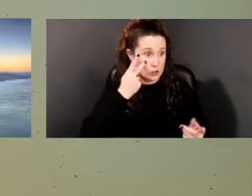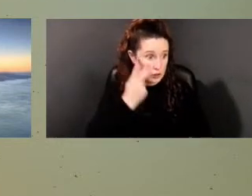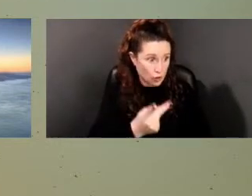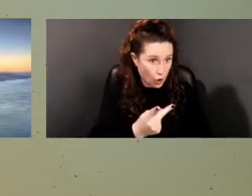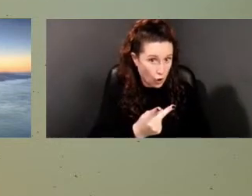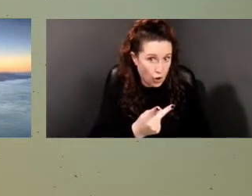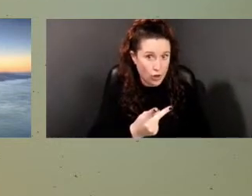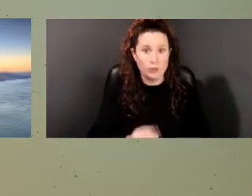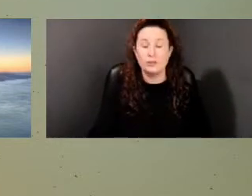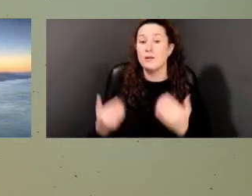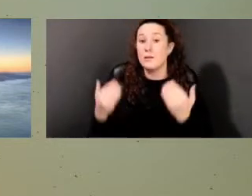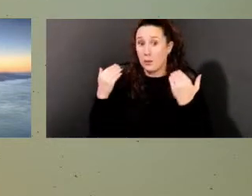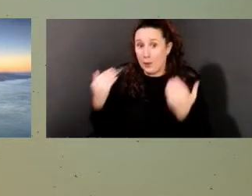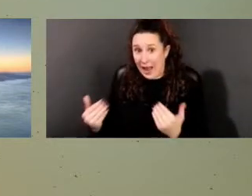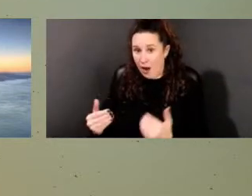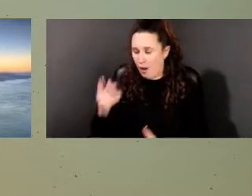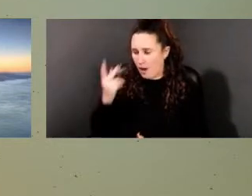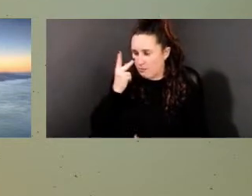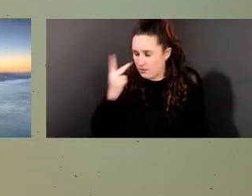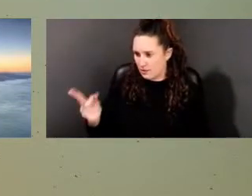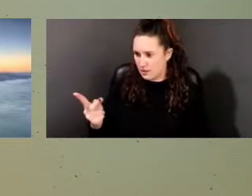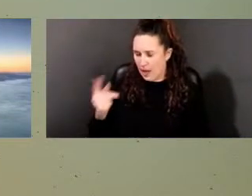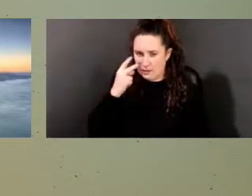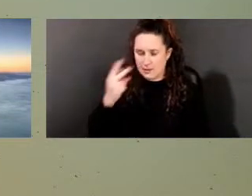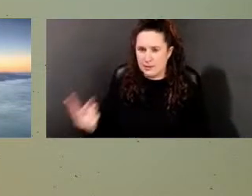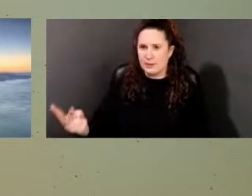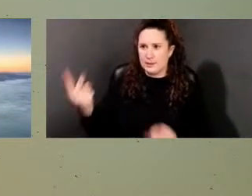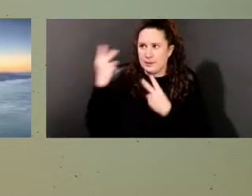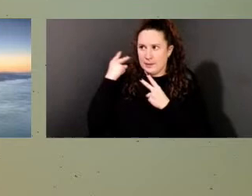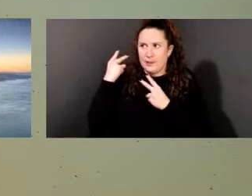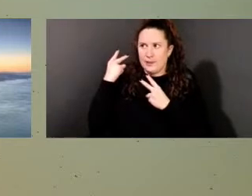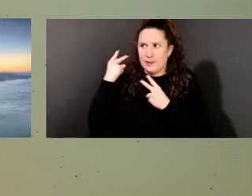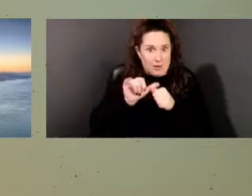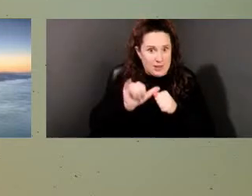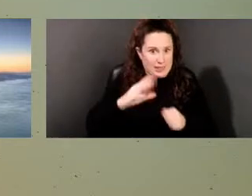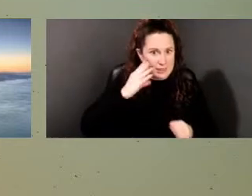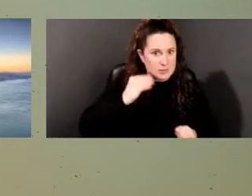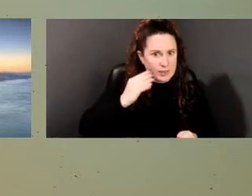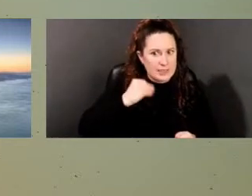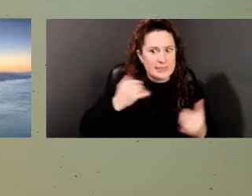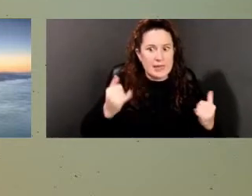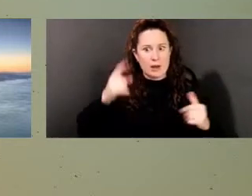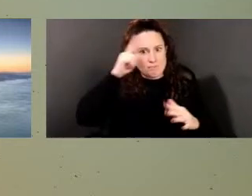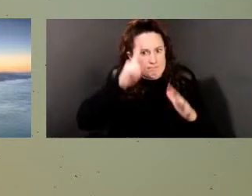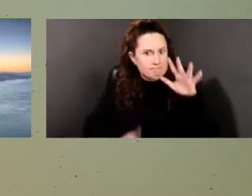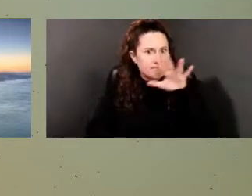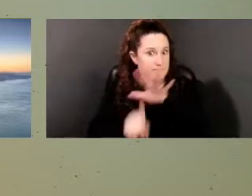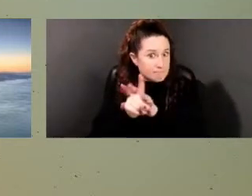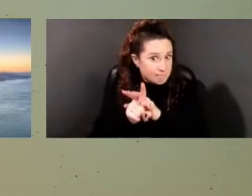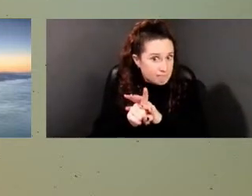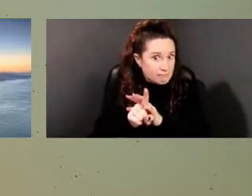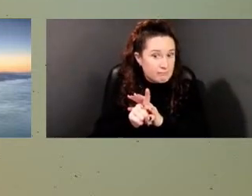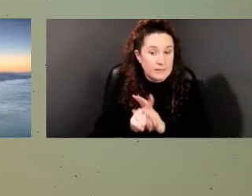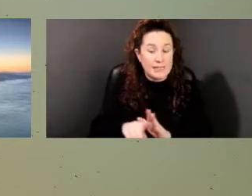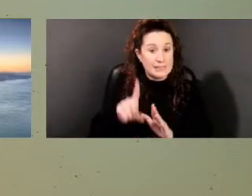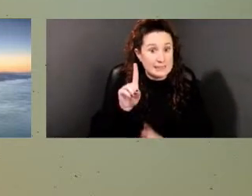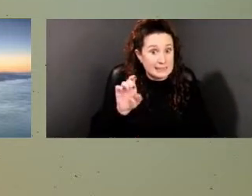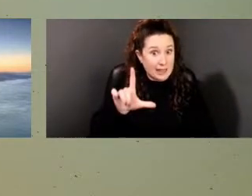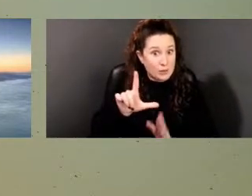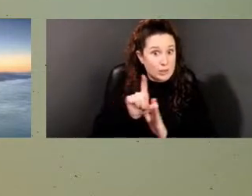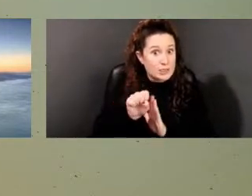if there may be, um, you know, a burial ground right on the campus of Delaware State